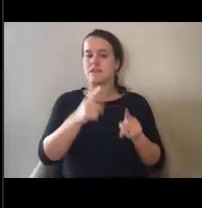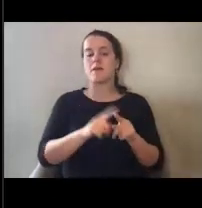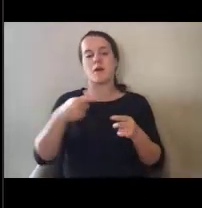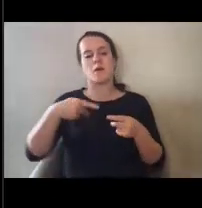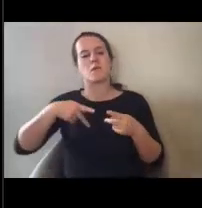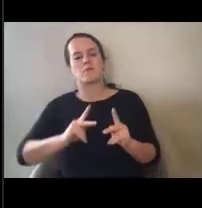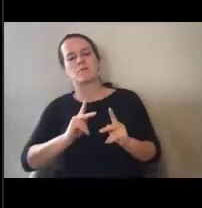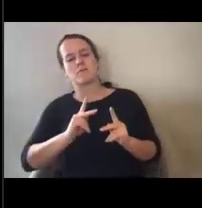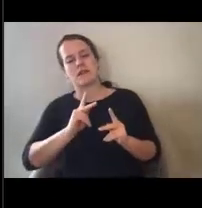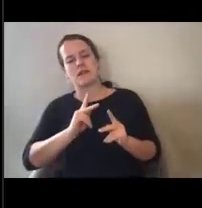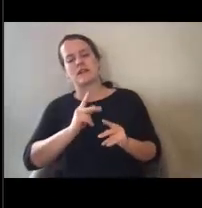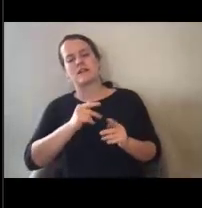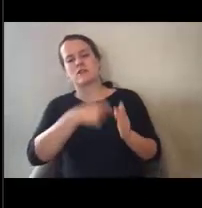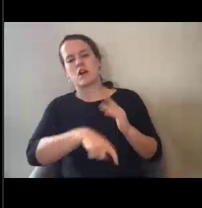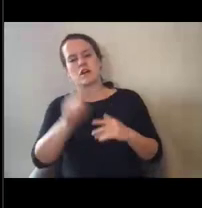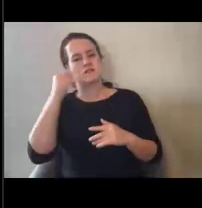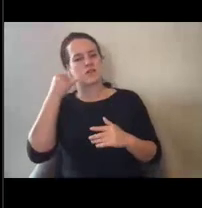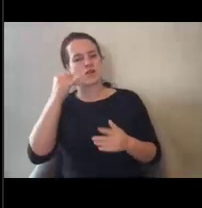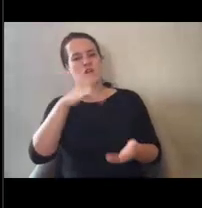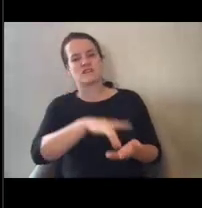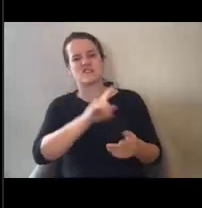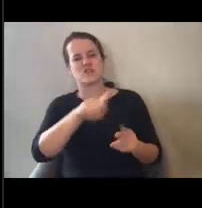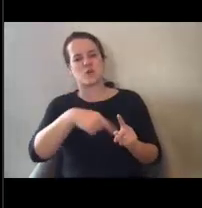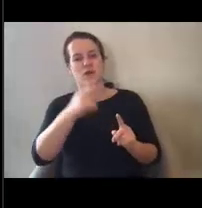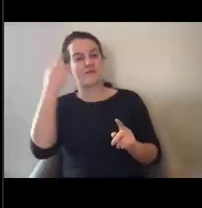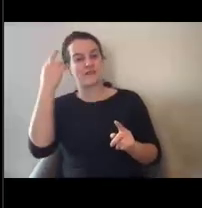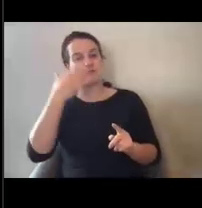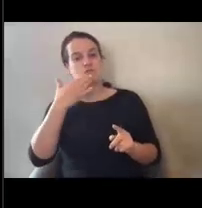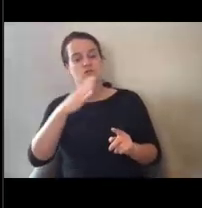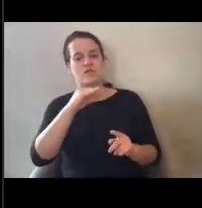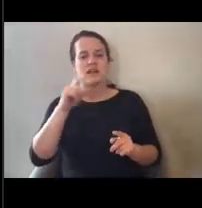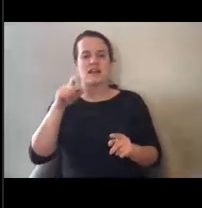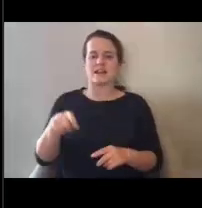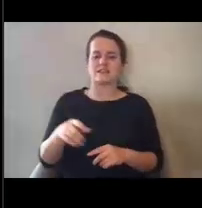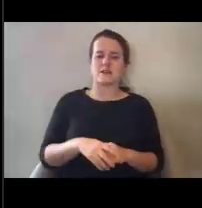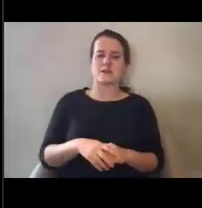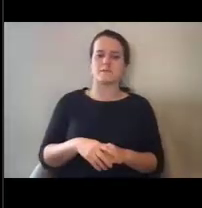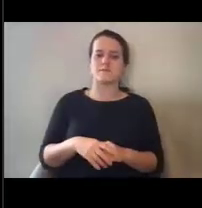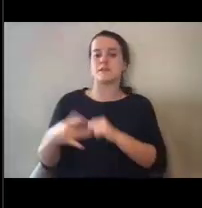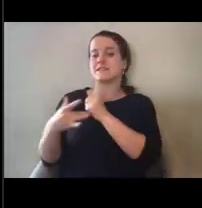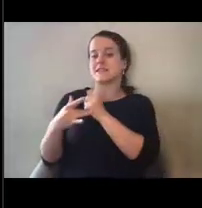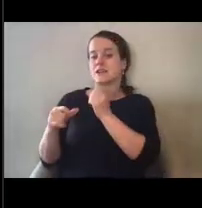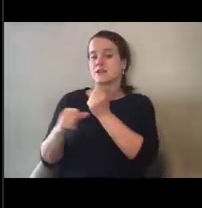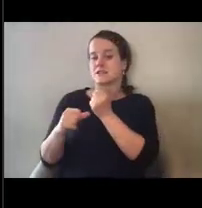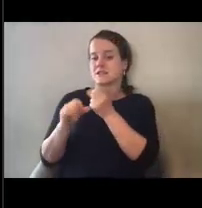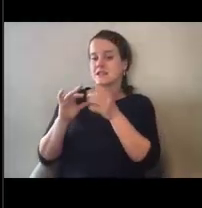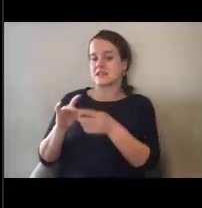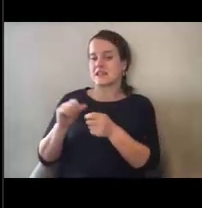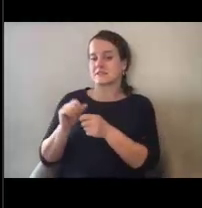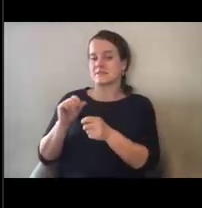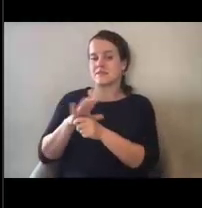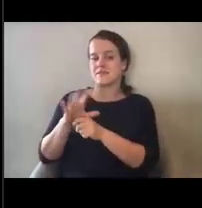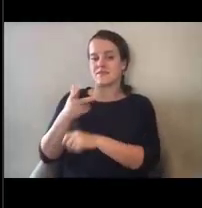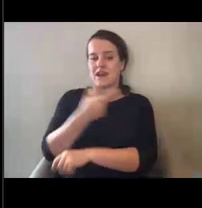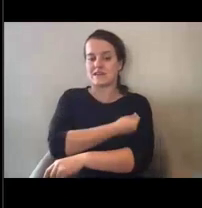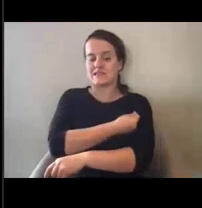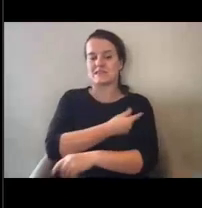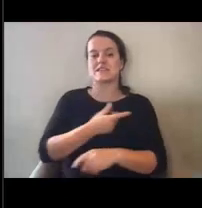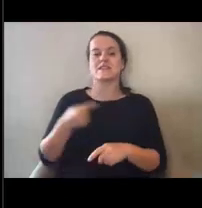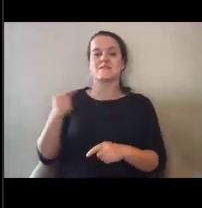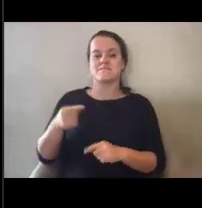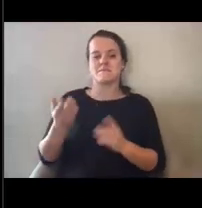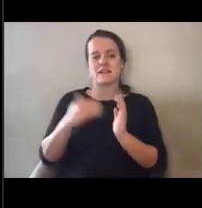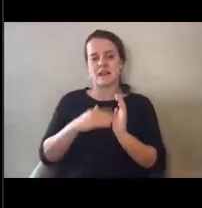reasonable and necessary. Uh, so training and technical assistance, uh, specific to the vaccine. So again, this is for, uh,